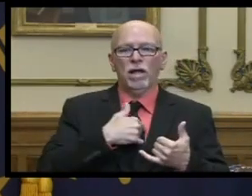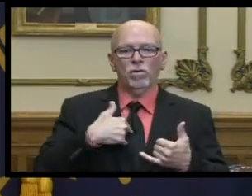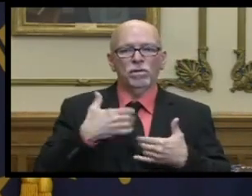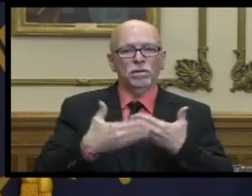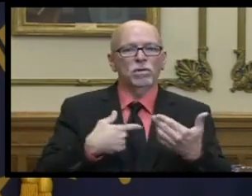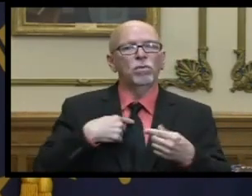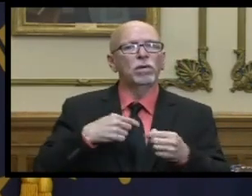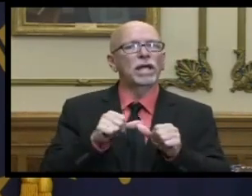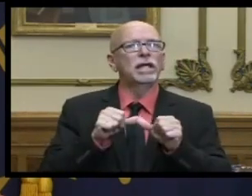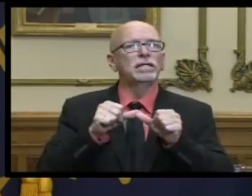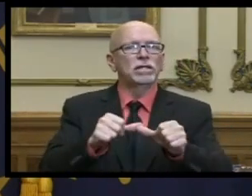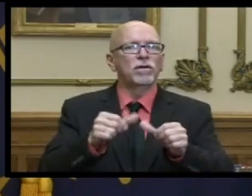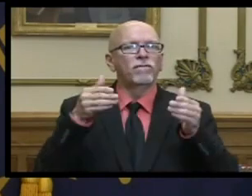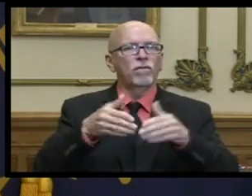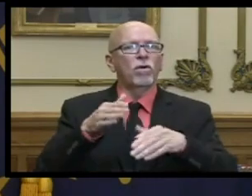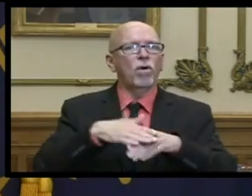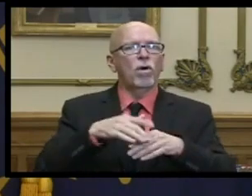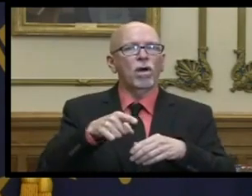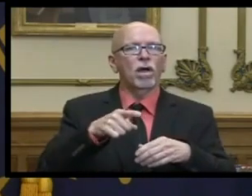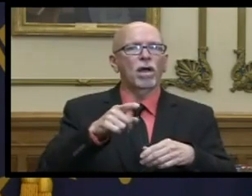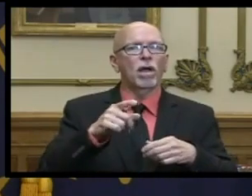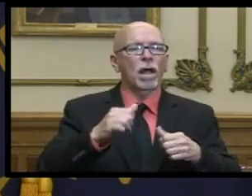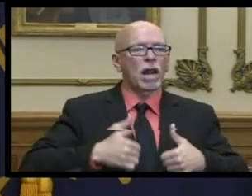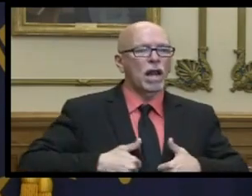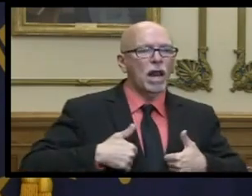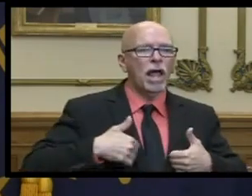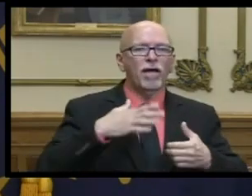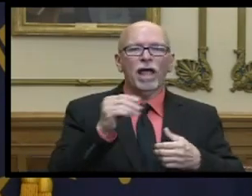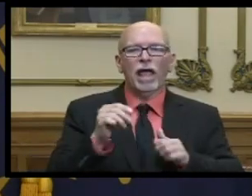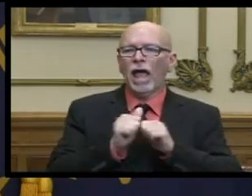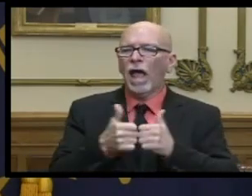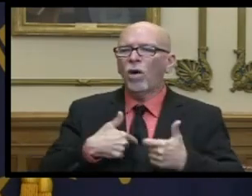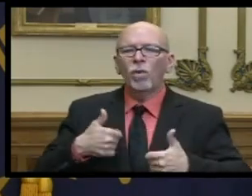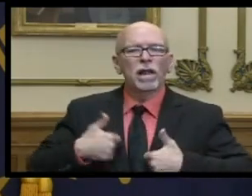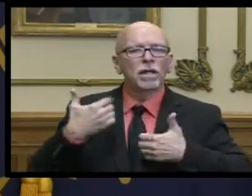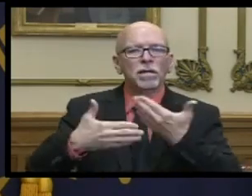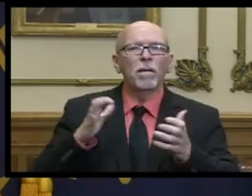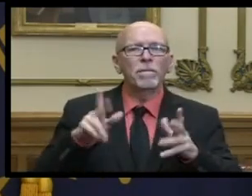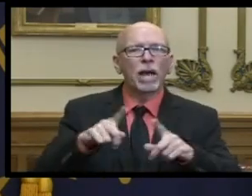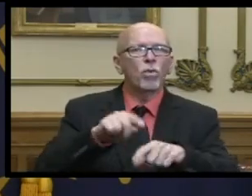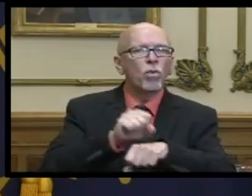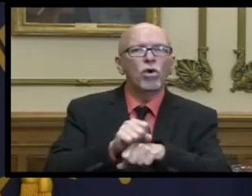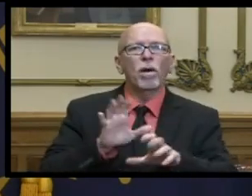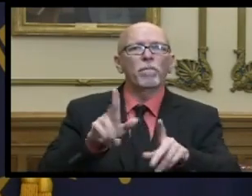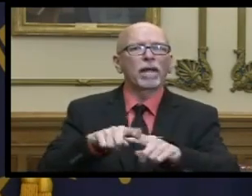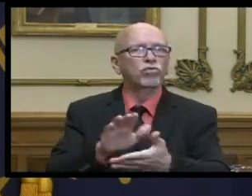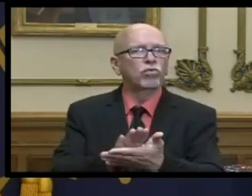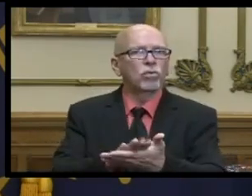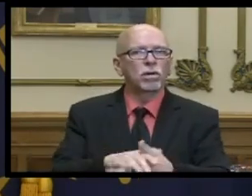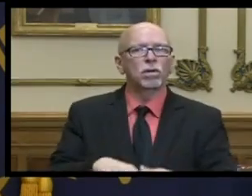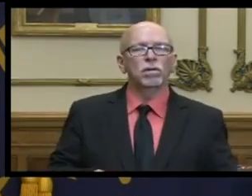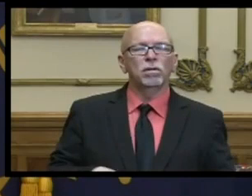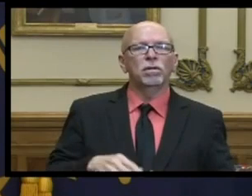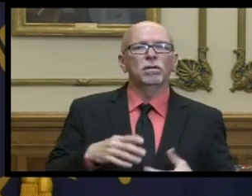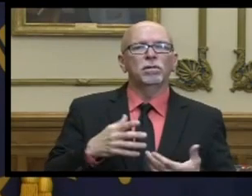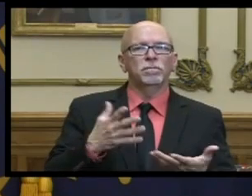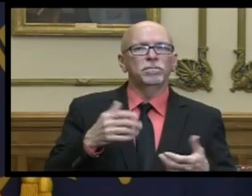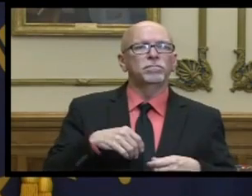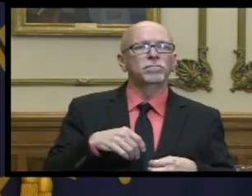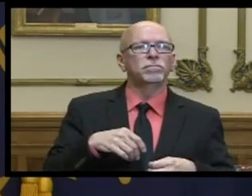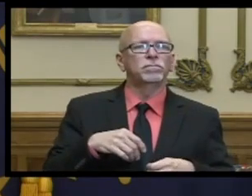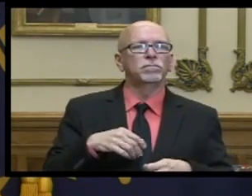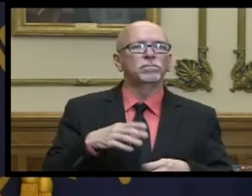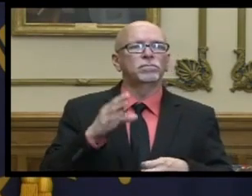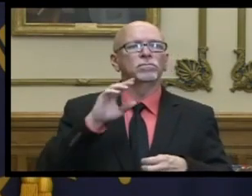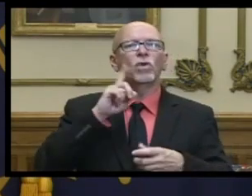to continue to be able to focus on lives and livelihood and getting back to work and getting back to school and so um